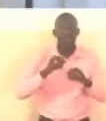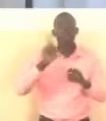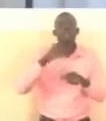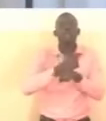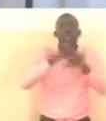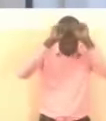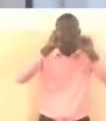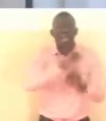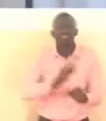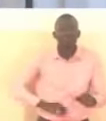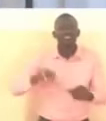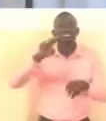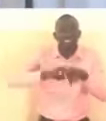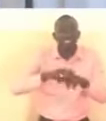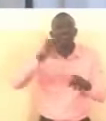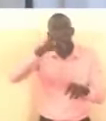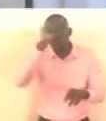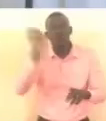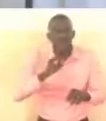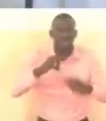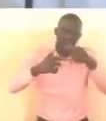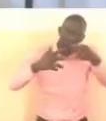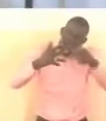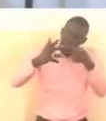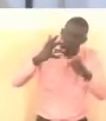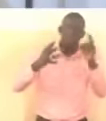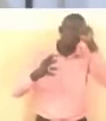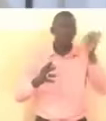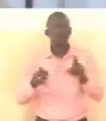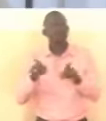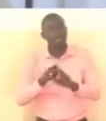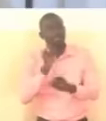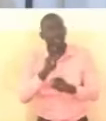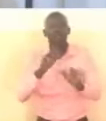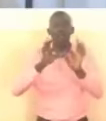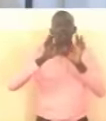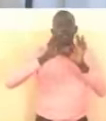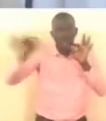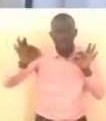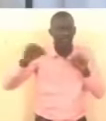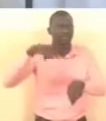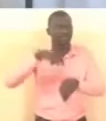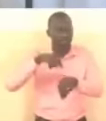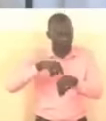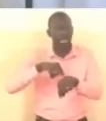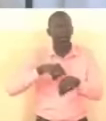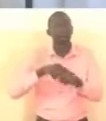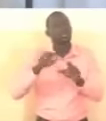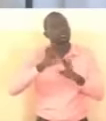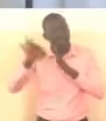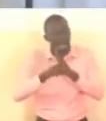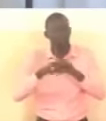this is necessary to inform the next steps especially for designing a long-term successful plan